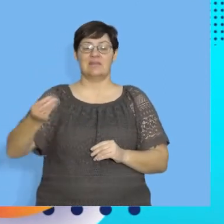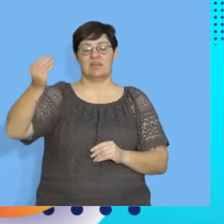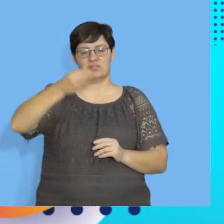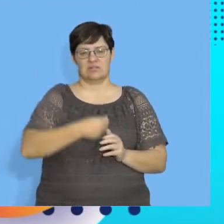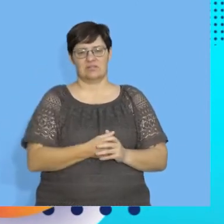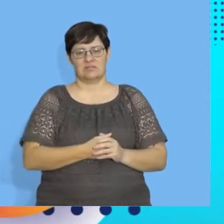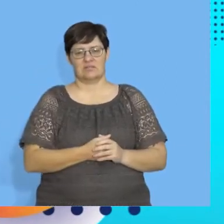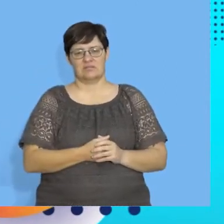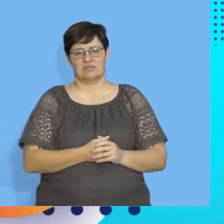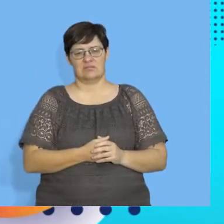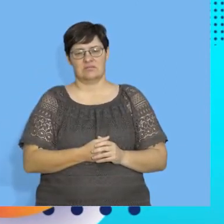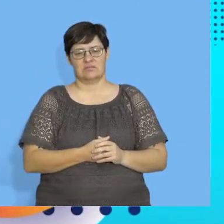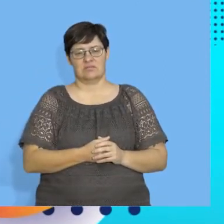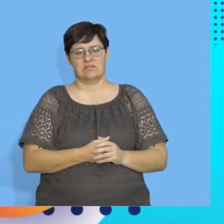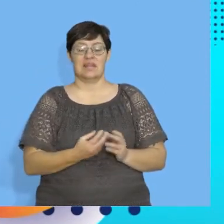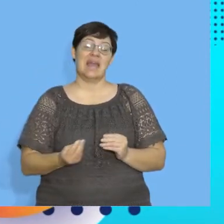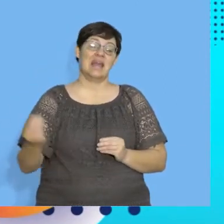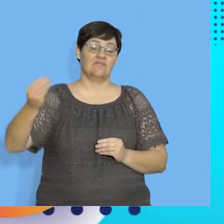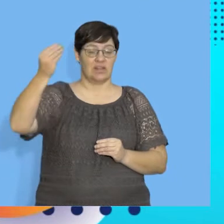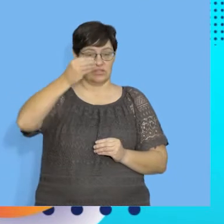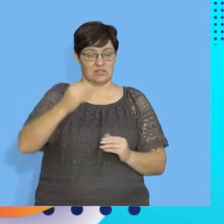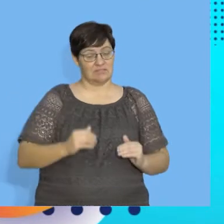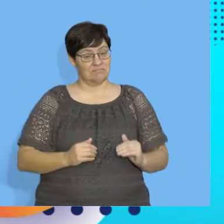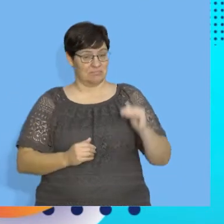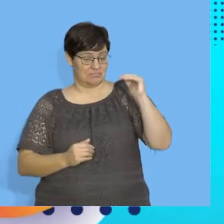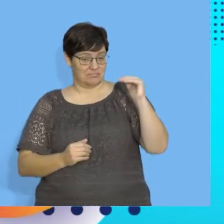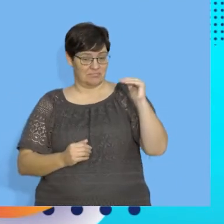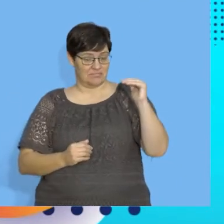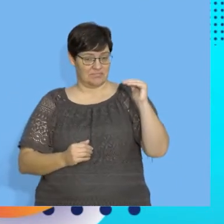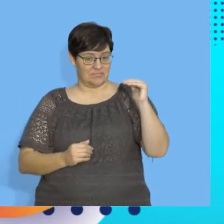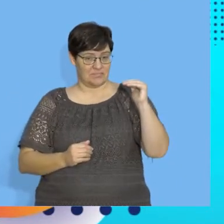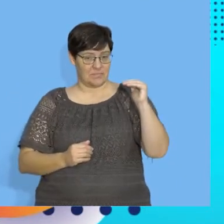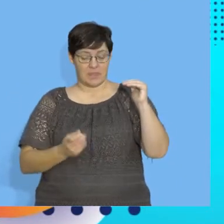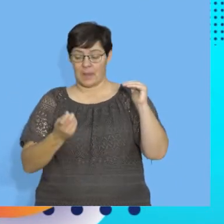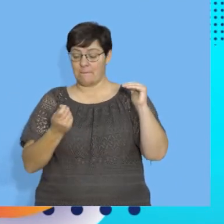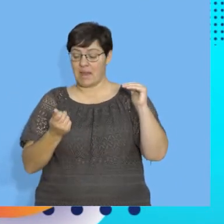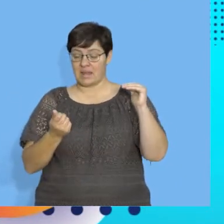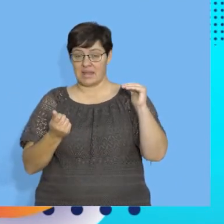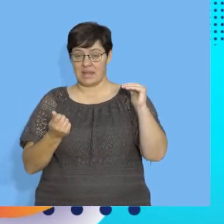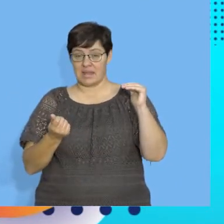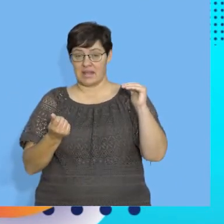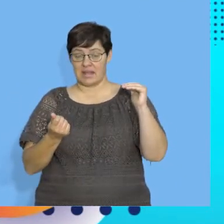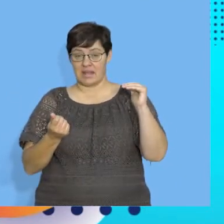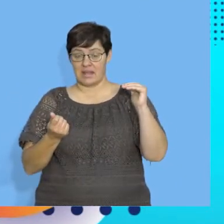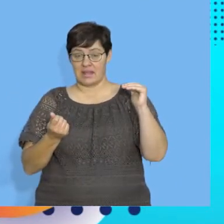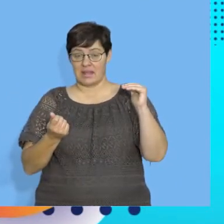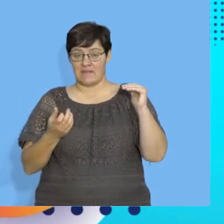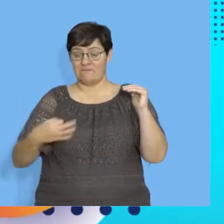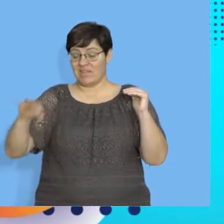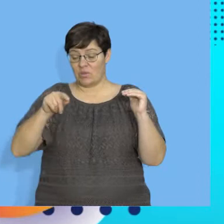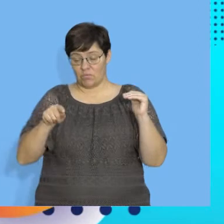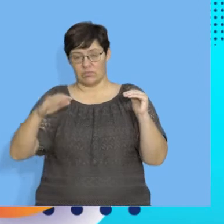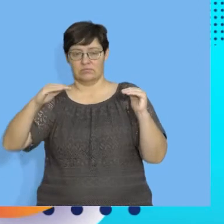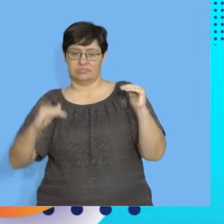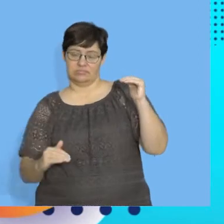Remember that inflation, if inflation increases, the power of money decreases, the value of money decreases.